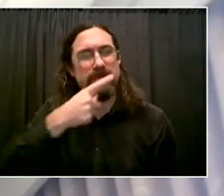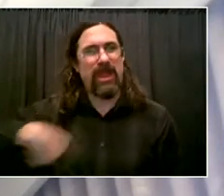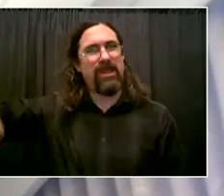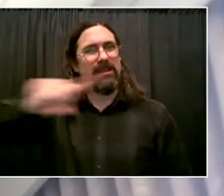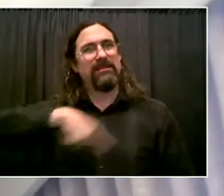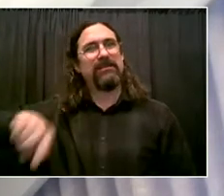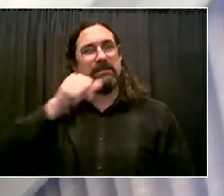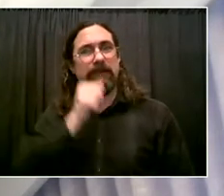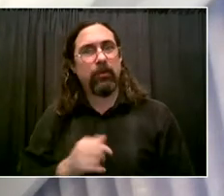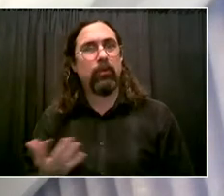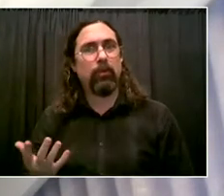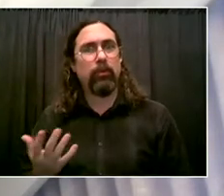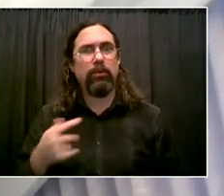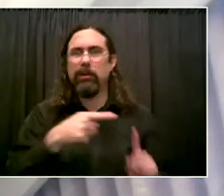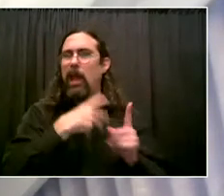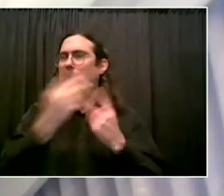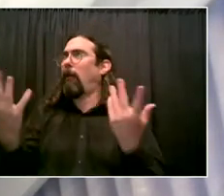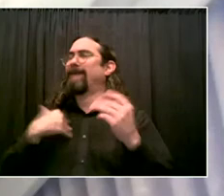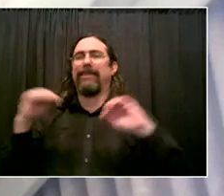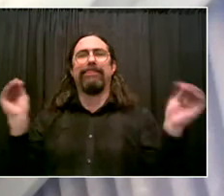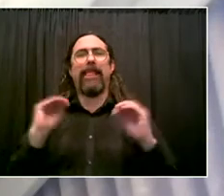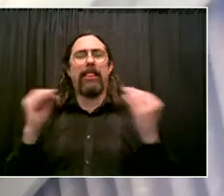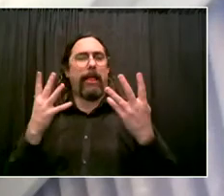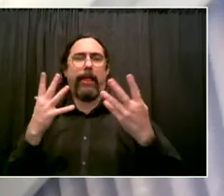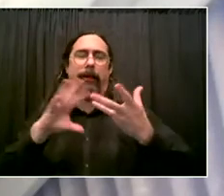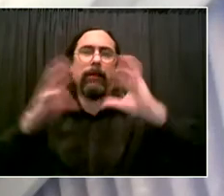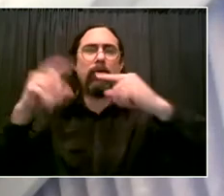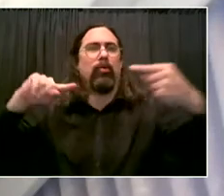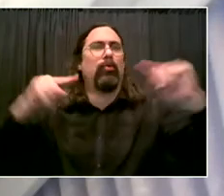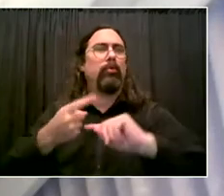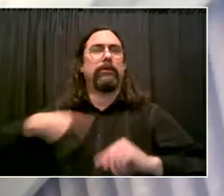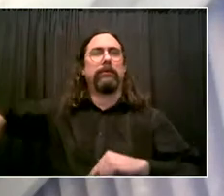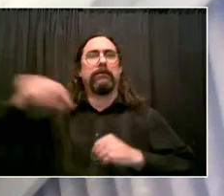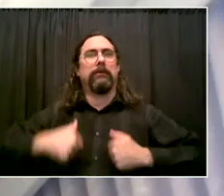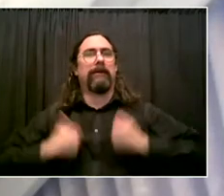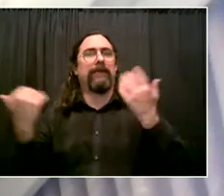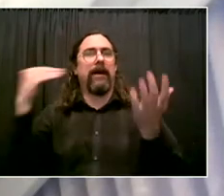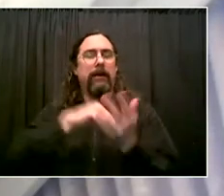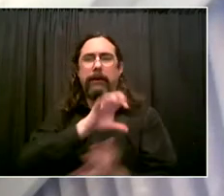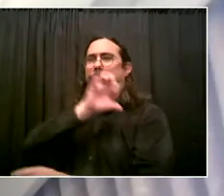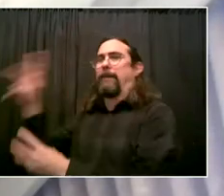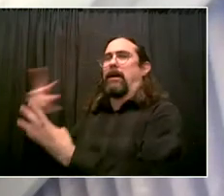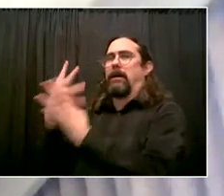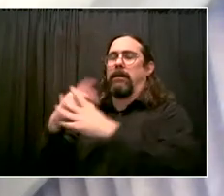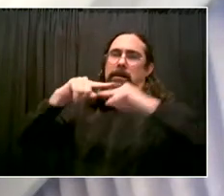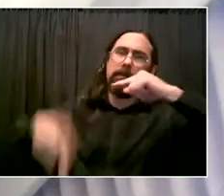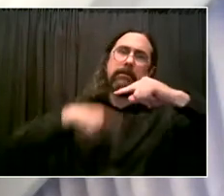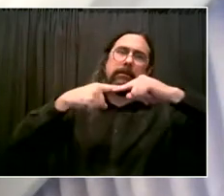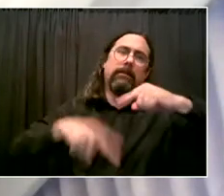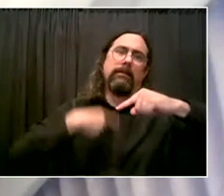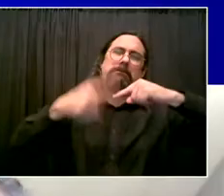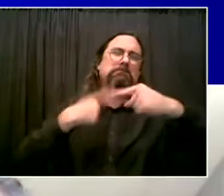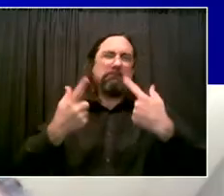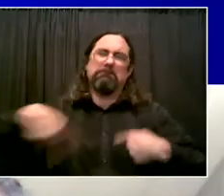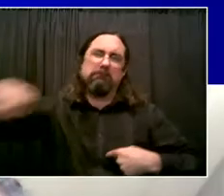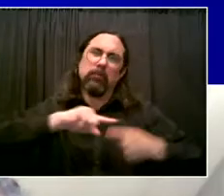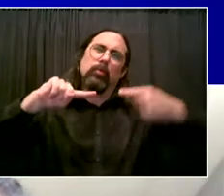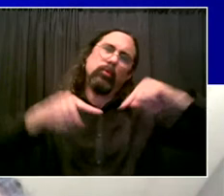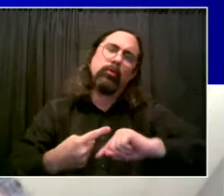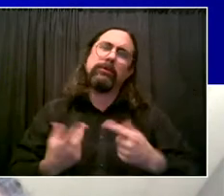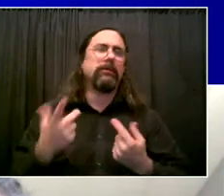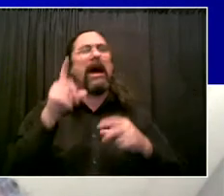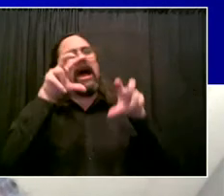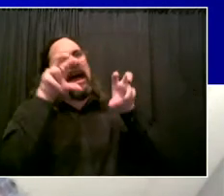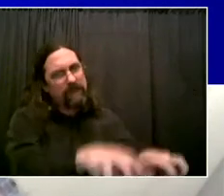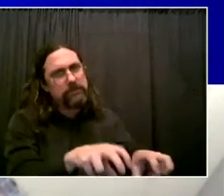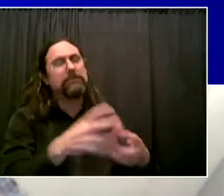bill. Thank you, Mr. Mayor for presenting it. And I'm great. I'm hoping that this state will get this passed this week. Thank you so much,